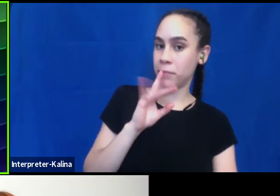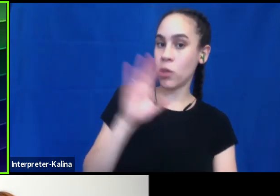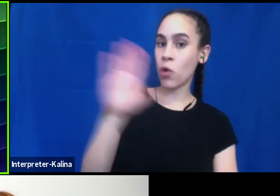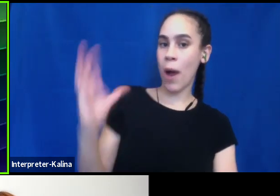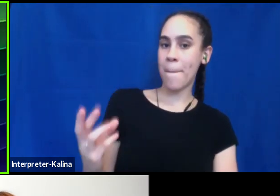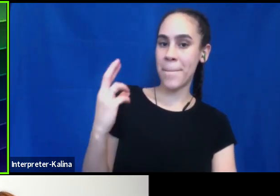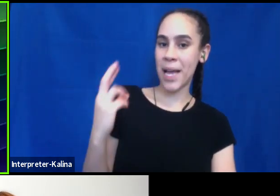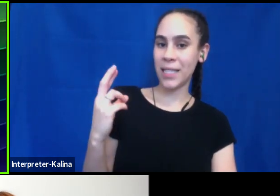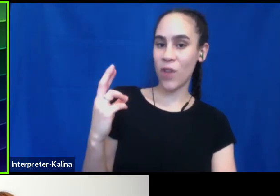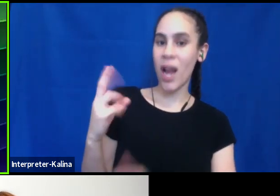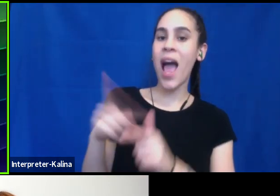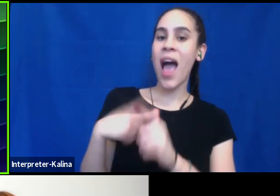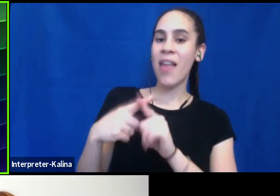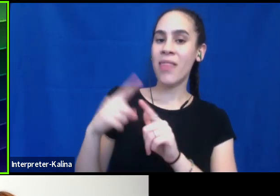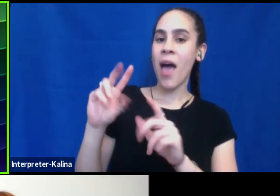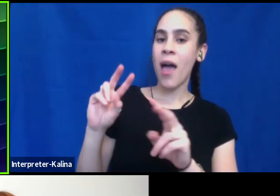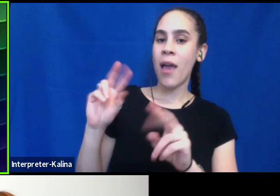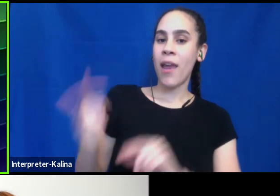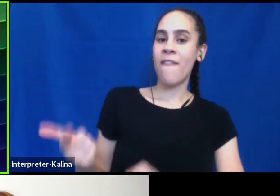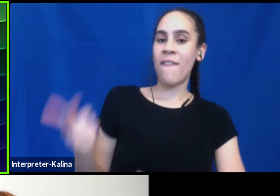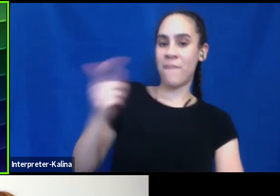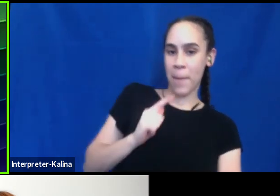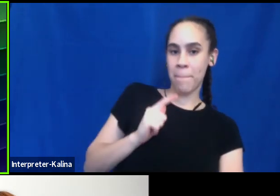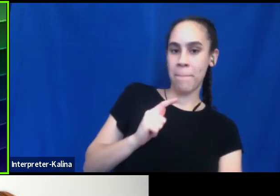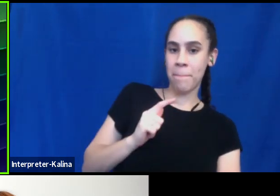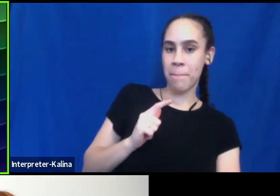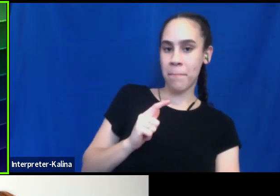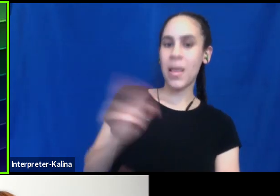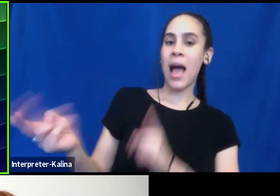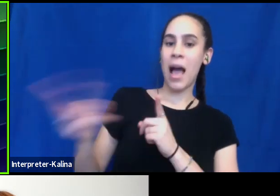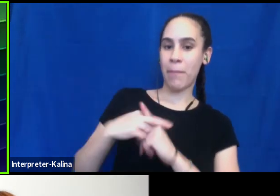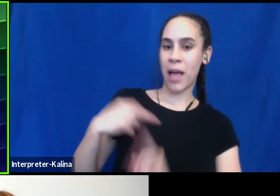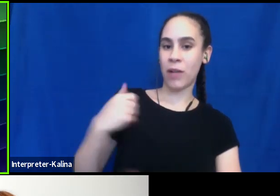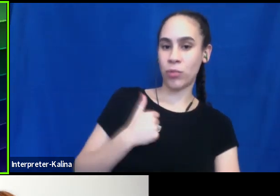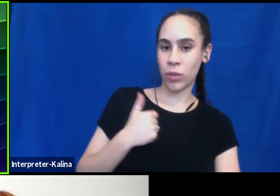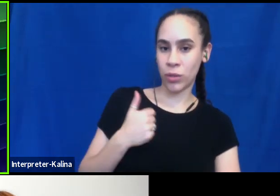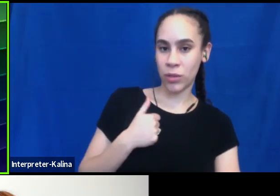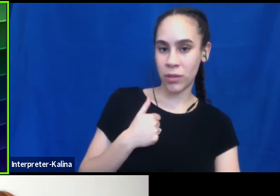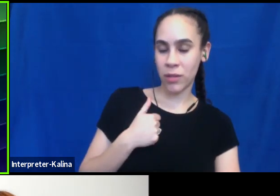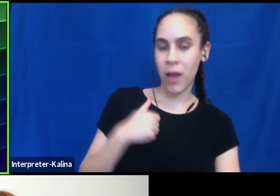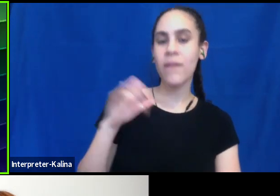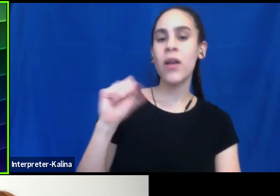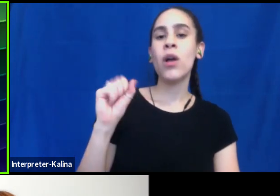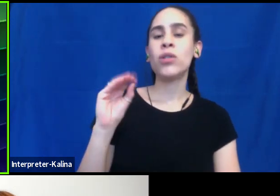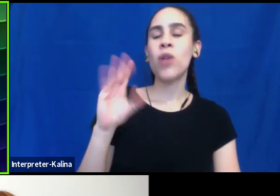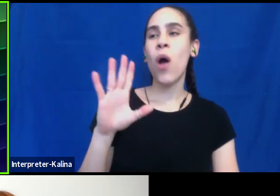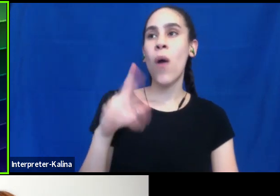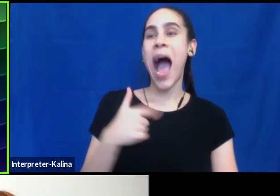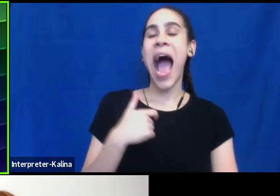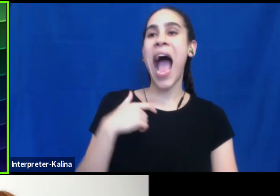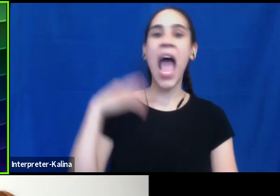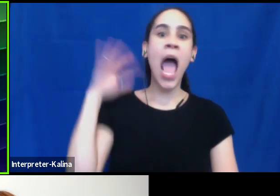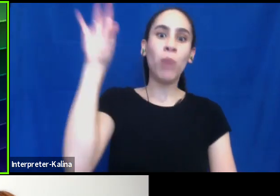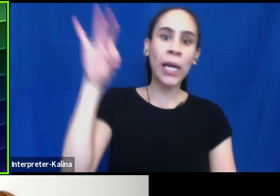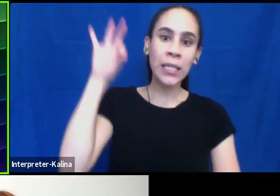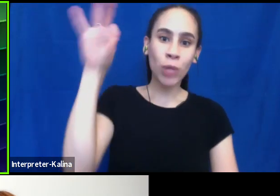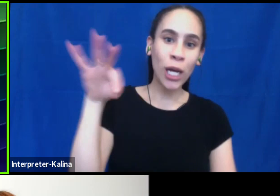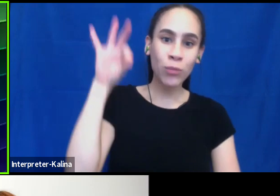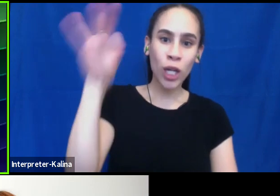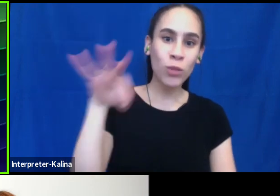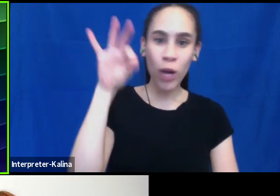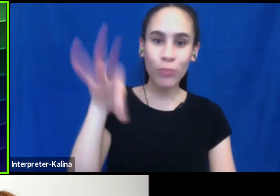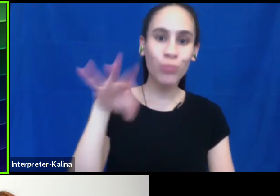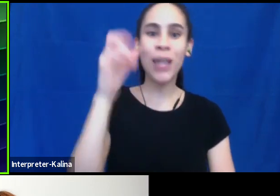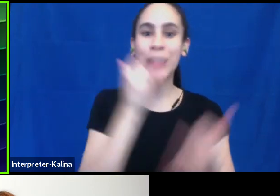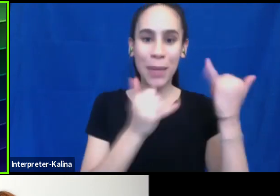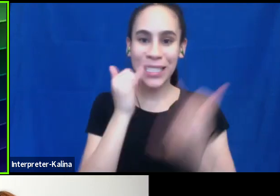And, and that, that does help me. I mean, I, I, um, I, I really, I have to, oh, I preach so much about making mistakes and